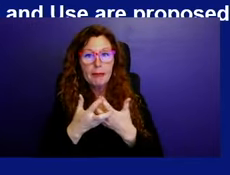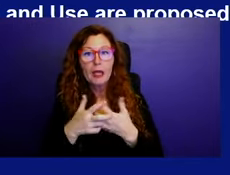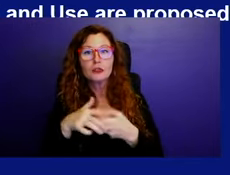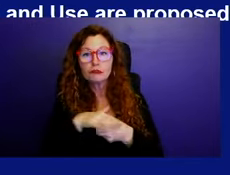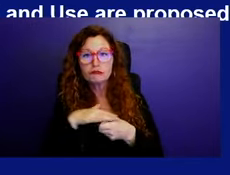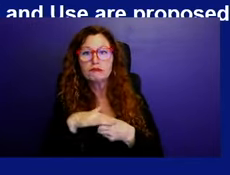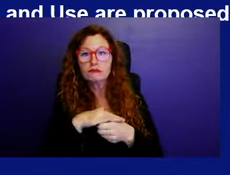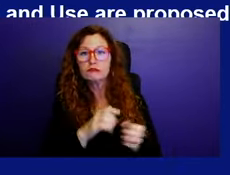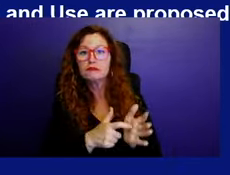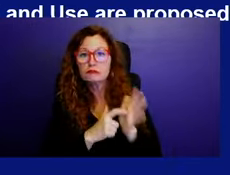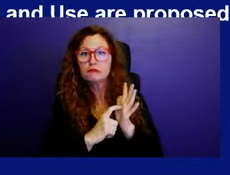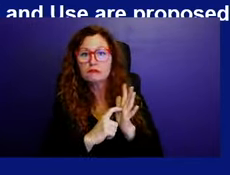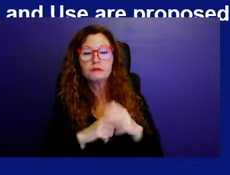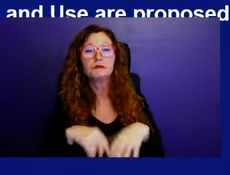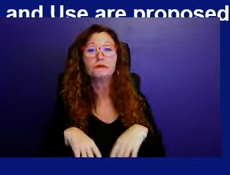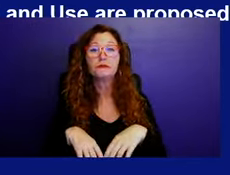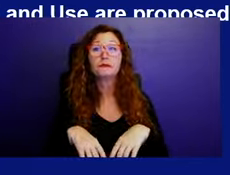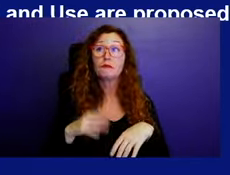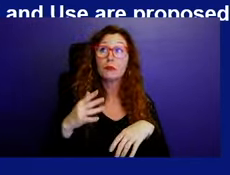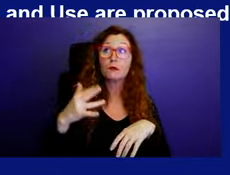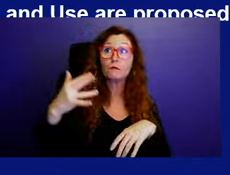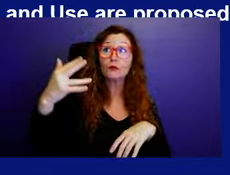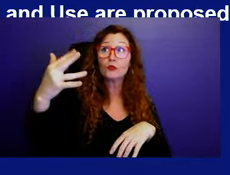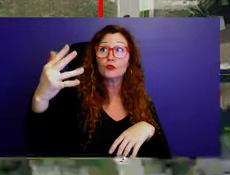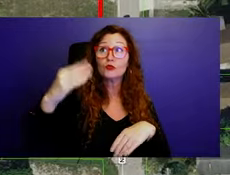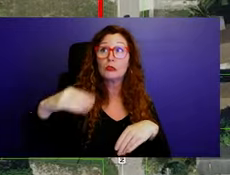the future land use are proposed as part of this request.